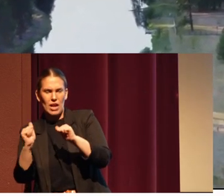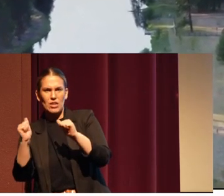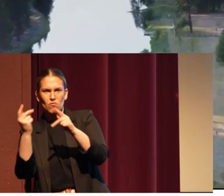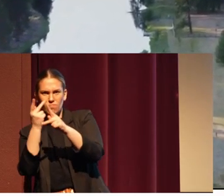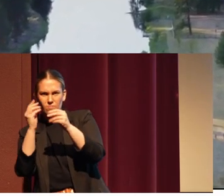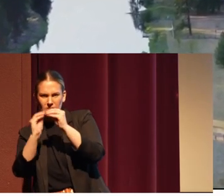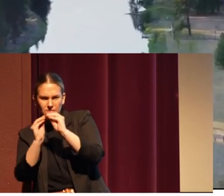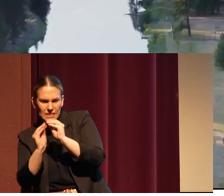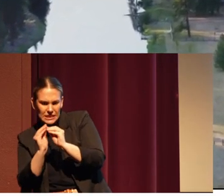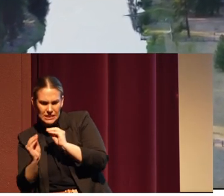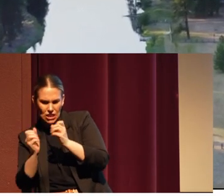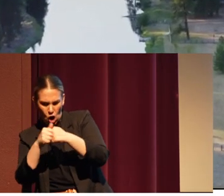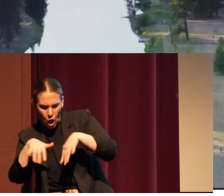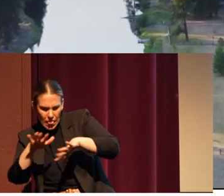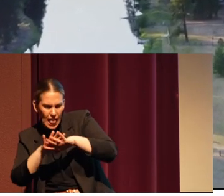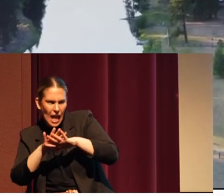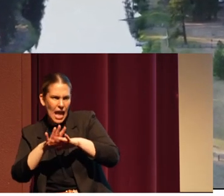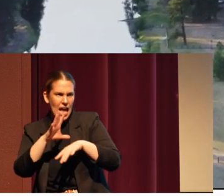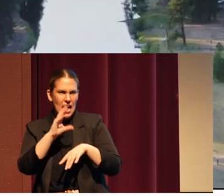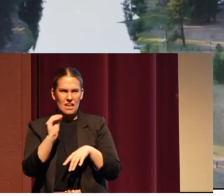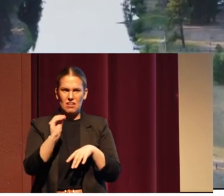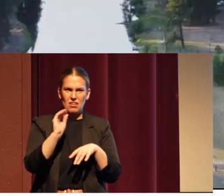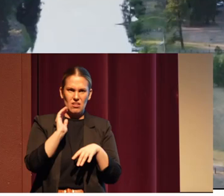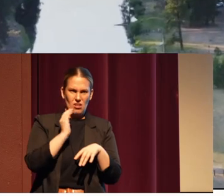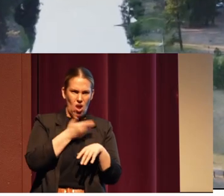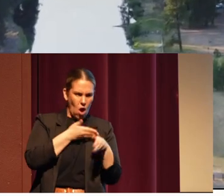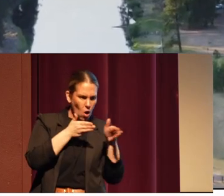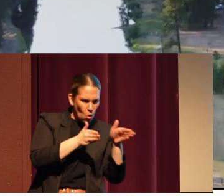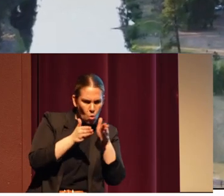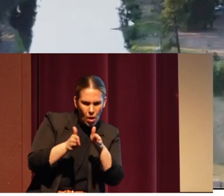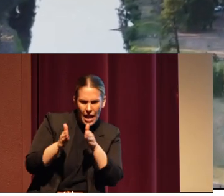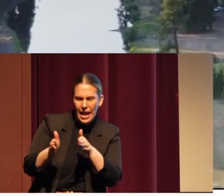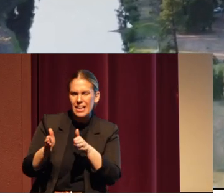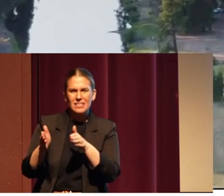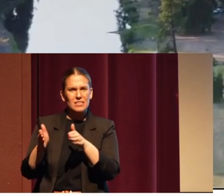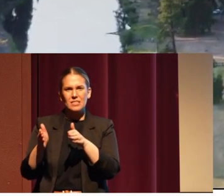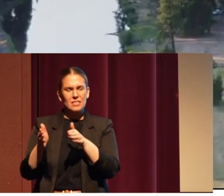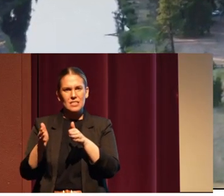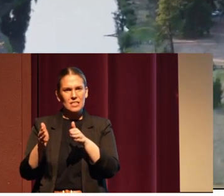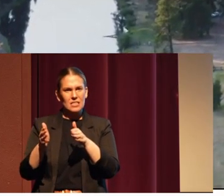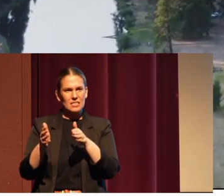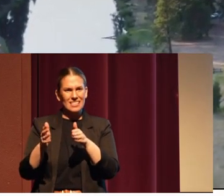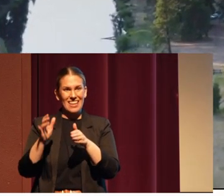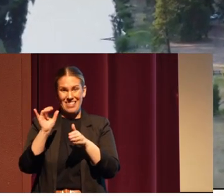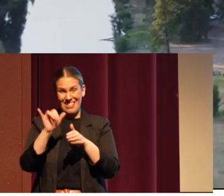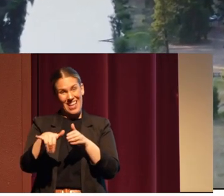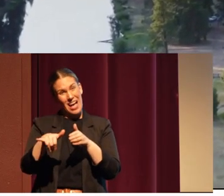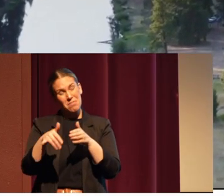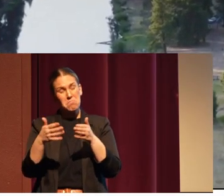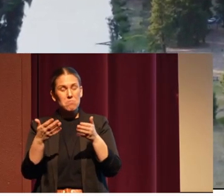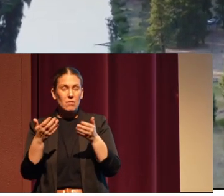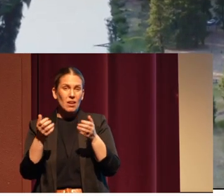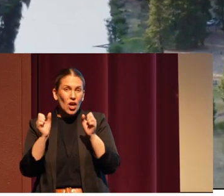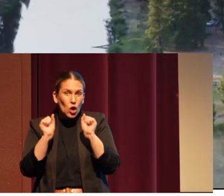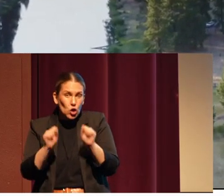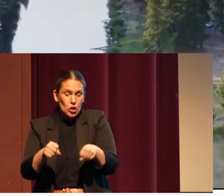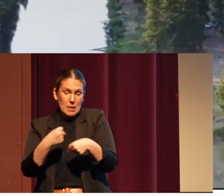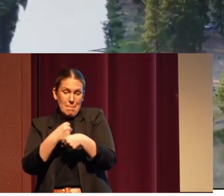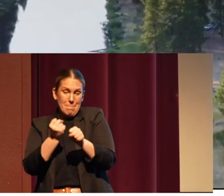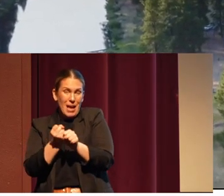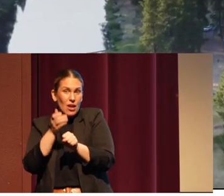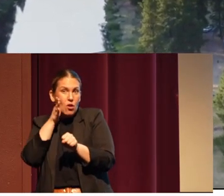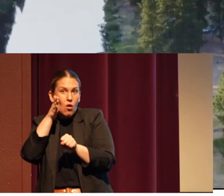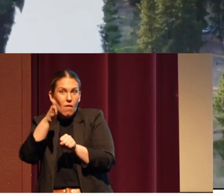and of the ways, the life ways that have tied us to these lands can take us forward, can inform the future